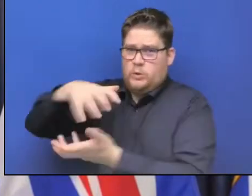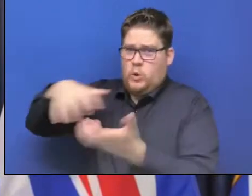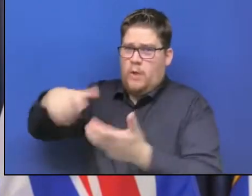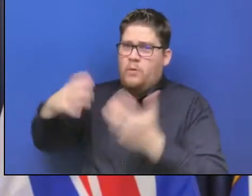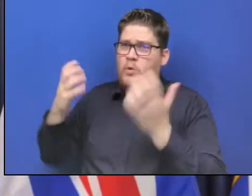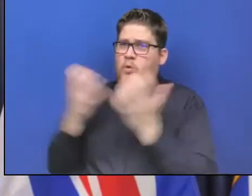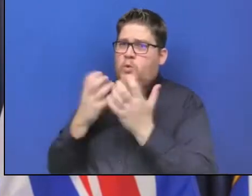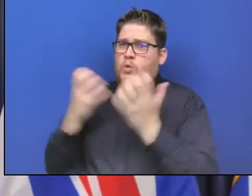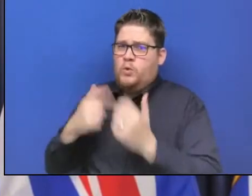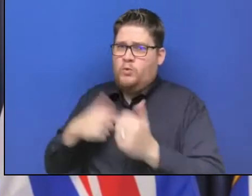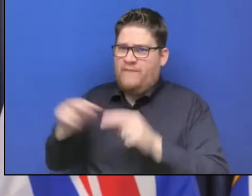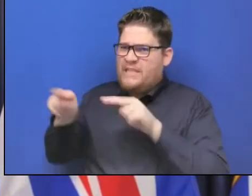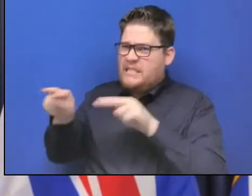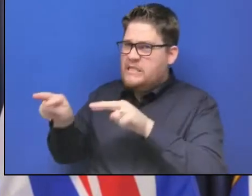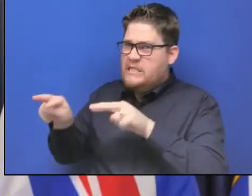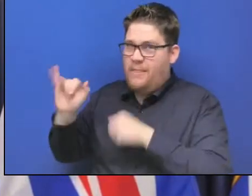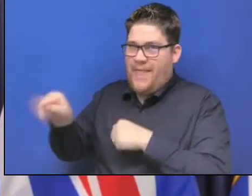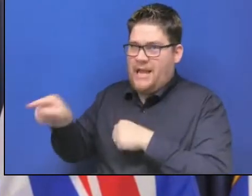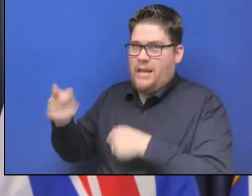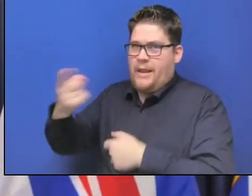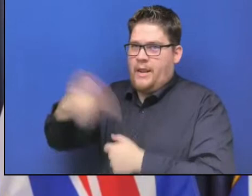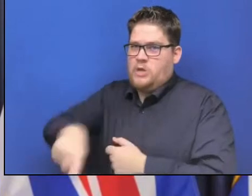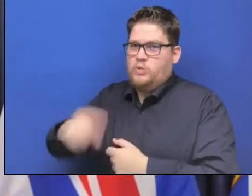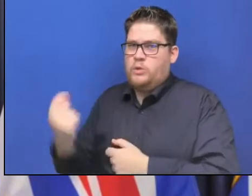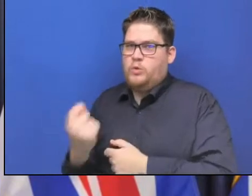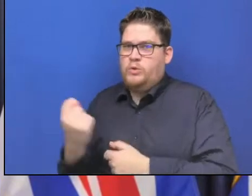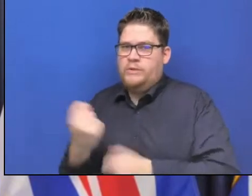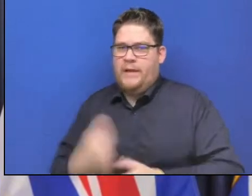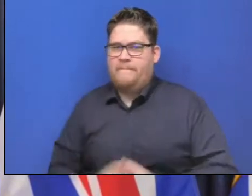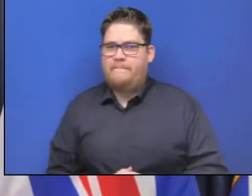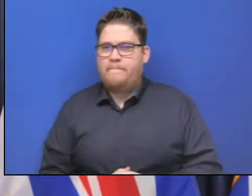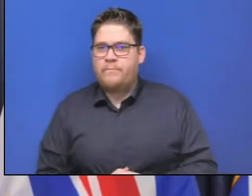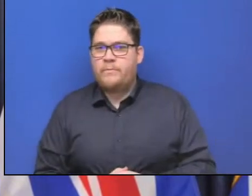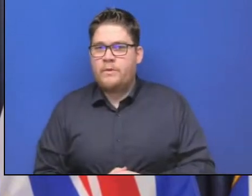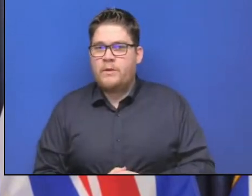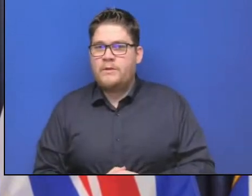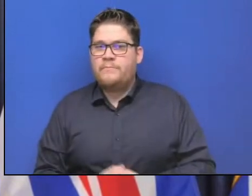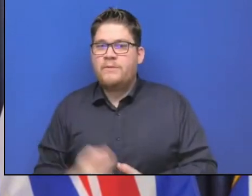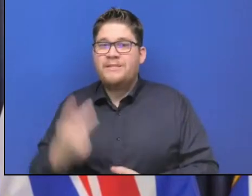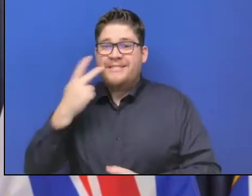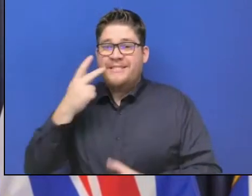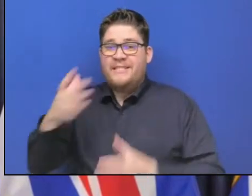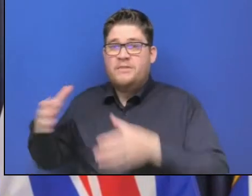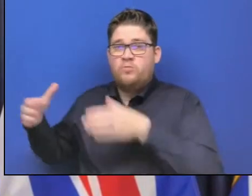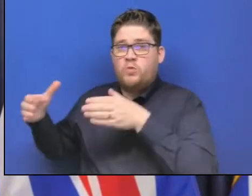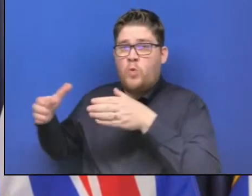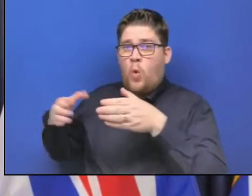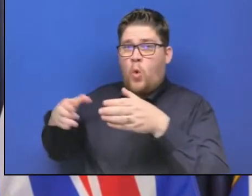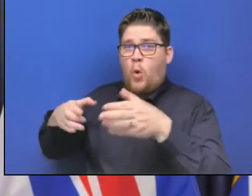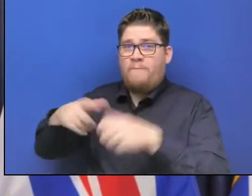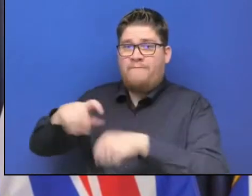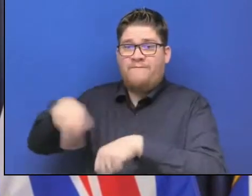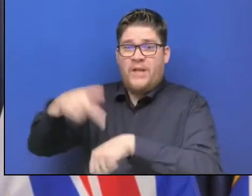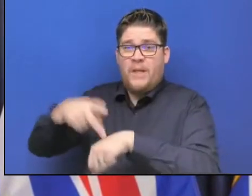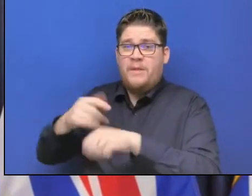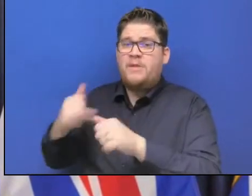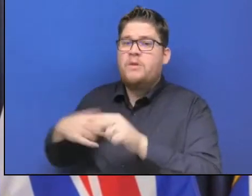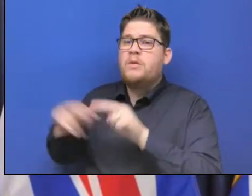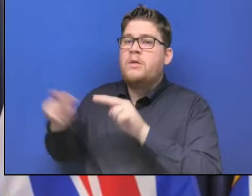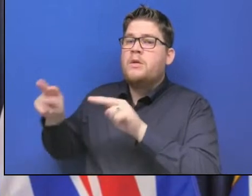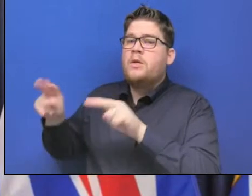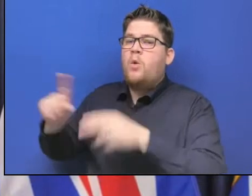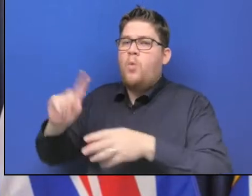concerned about. And that's where over the next few days we will have more and more accurate information on the intensity